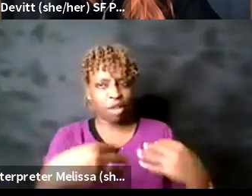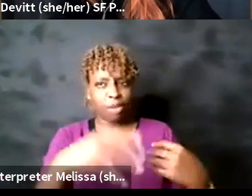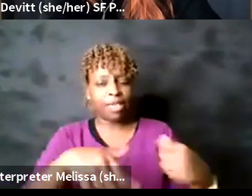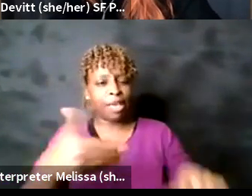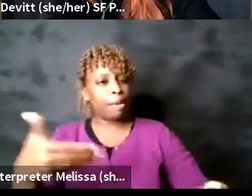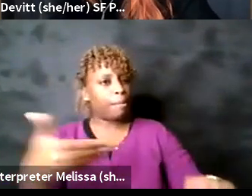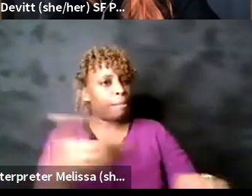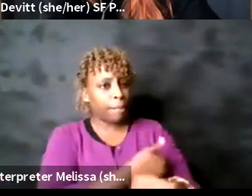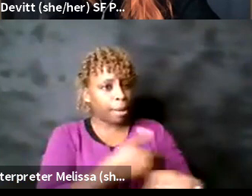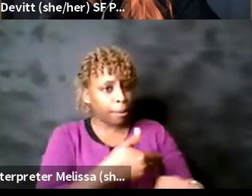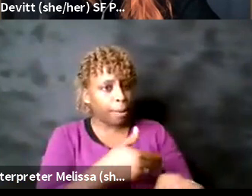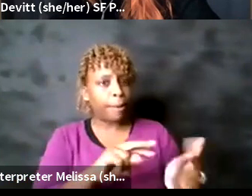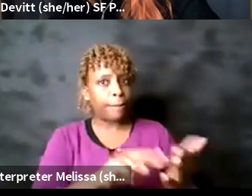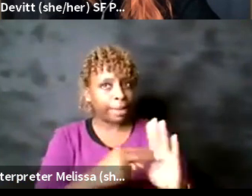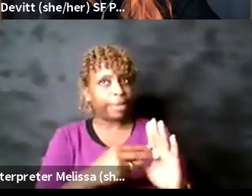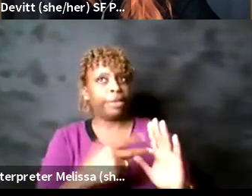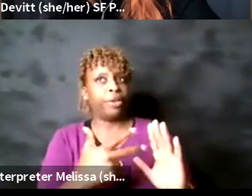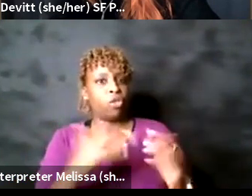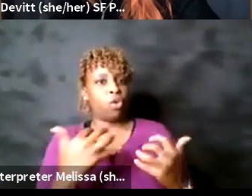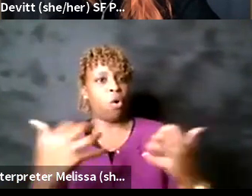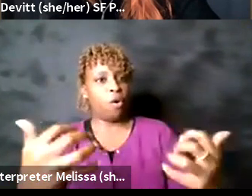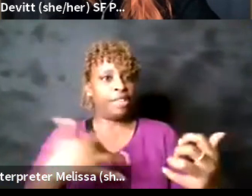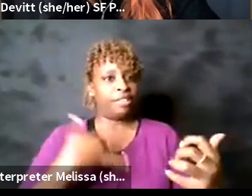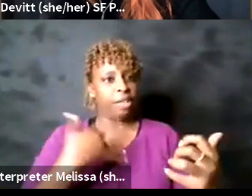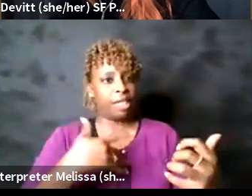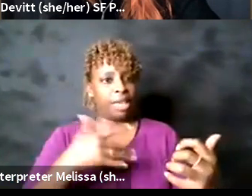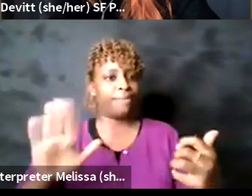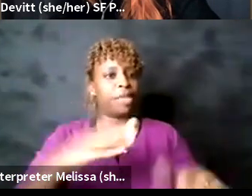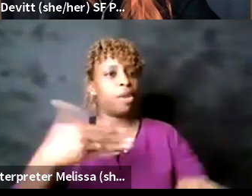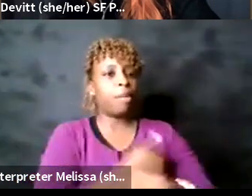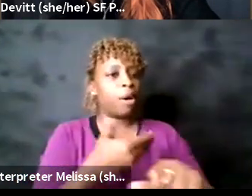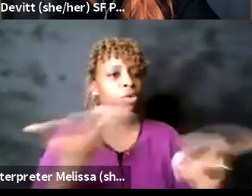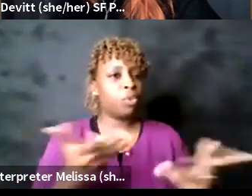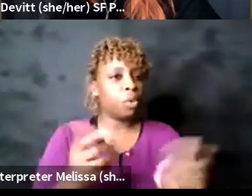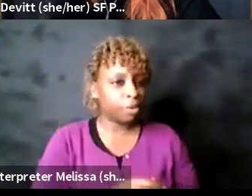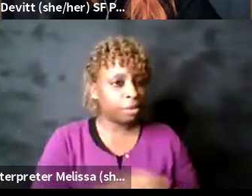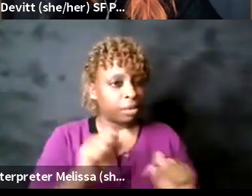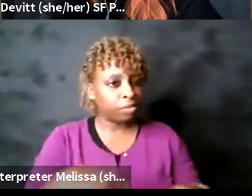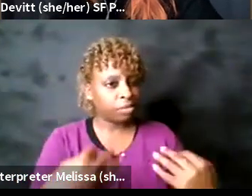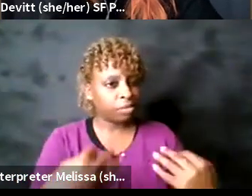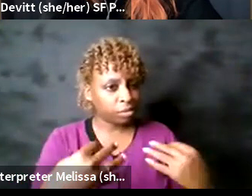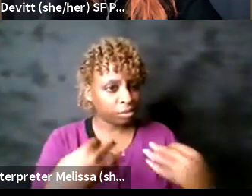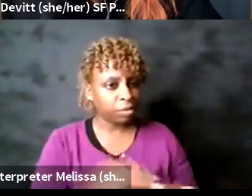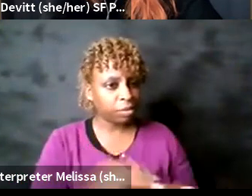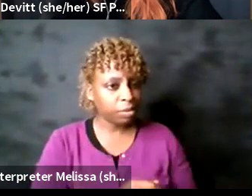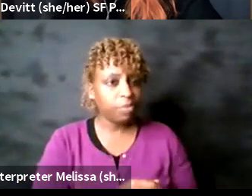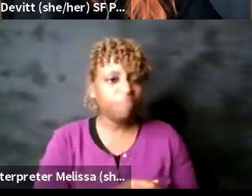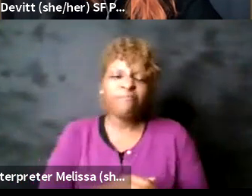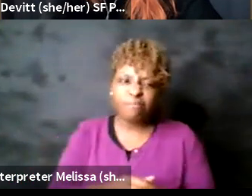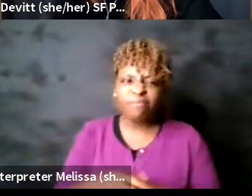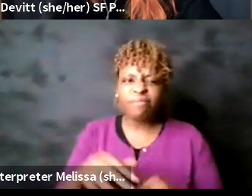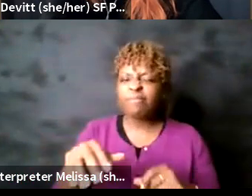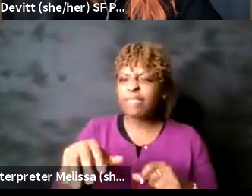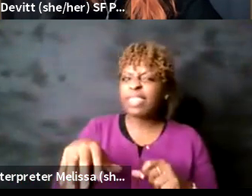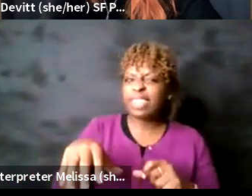they should have over you mm-hmm um yeah I think that it's it's quite like maybe a restaurant right if